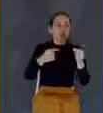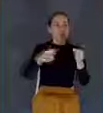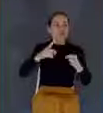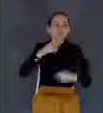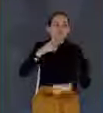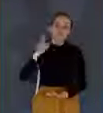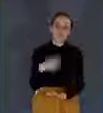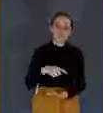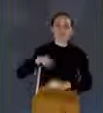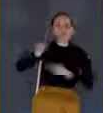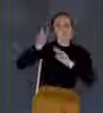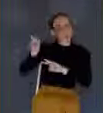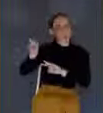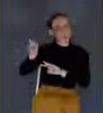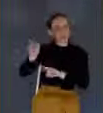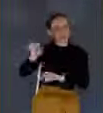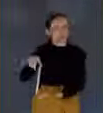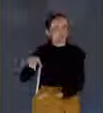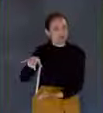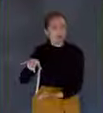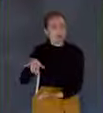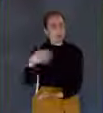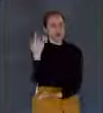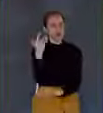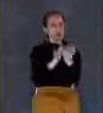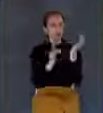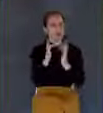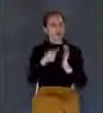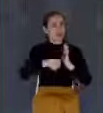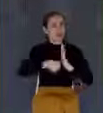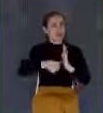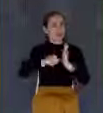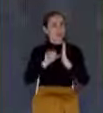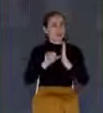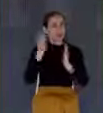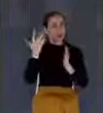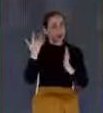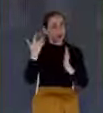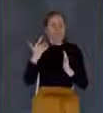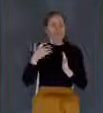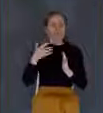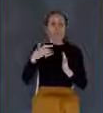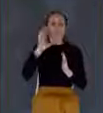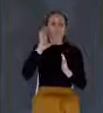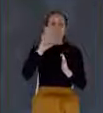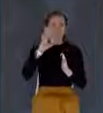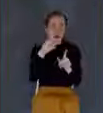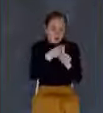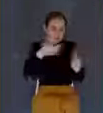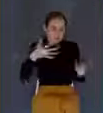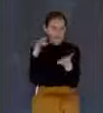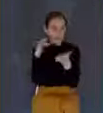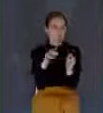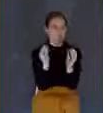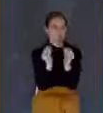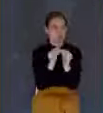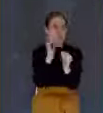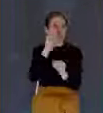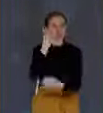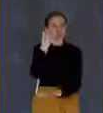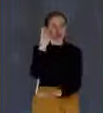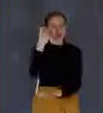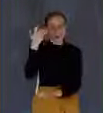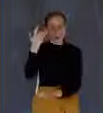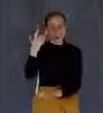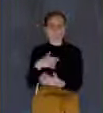emphasis on this? Well, want us to take a close look at this, and we'll understand why. But let me remind you about